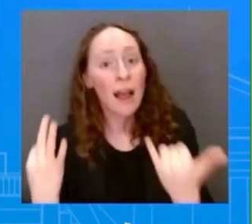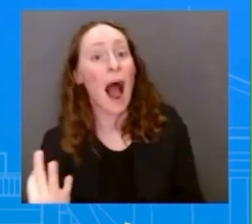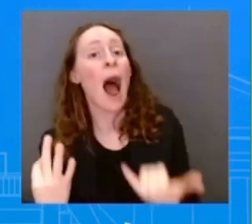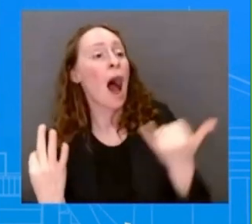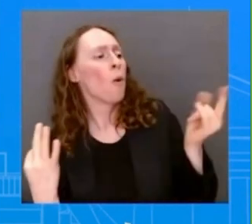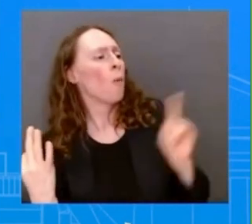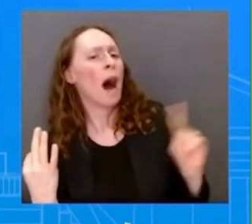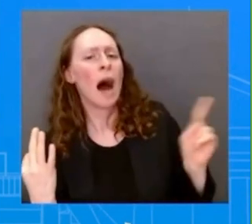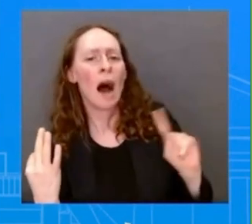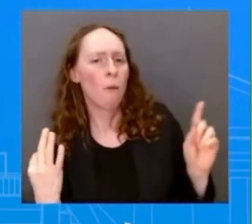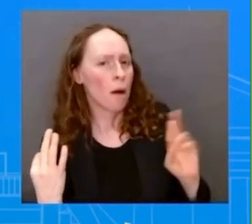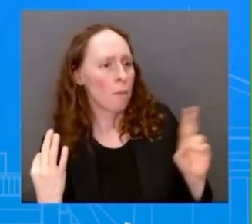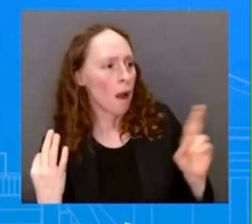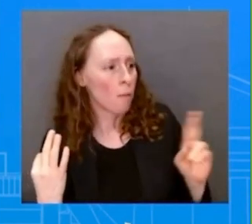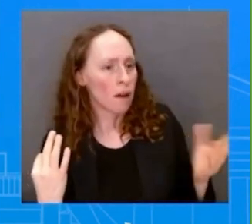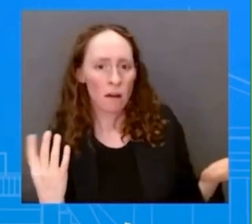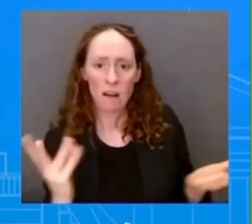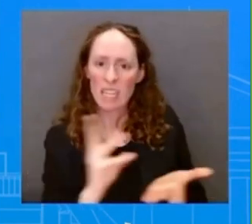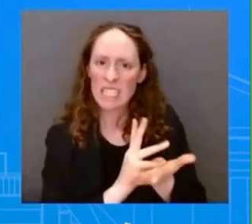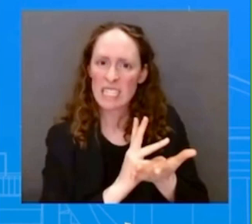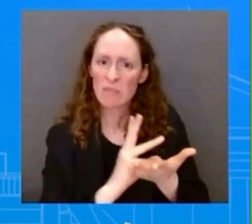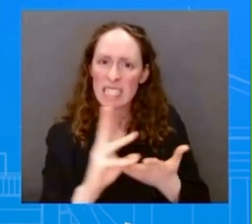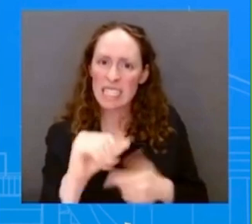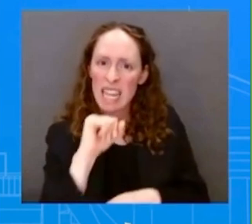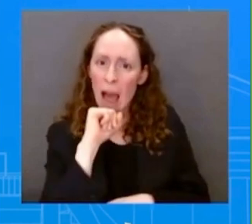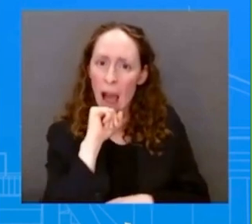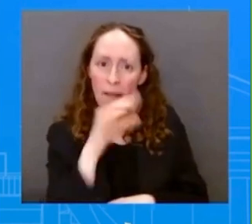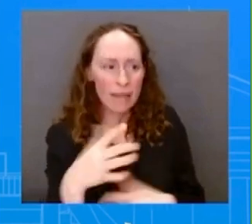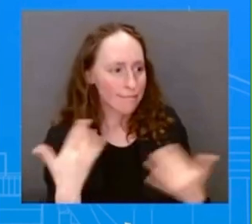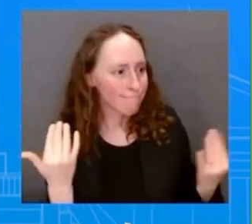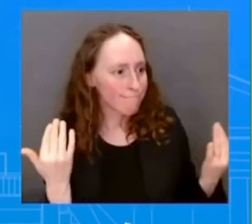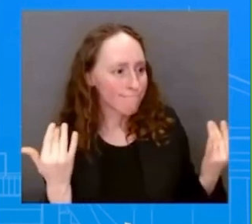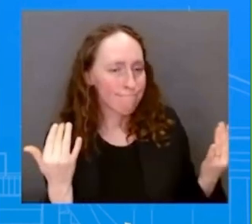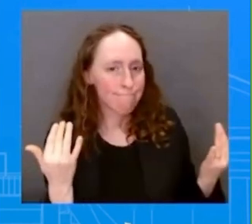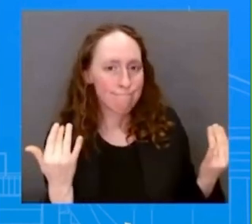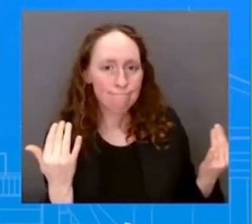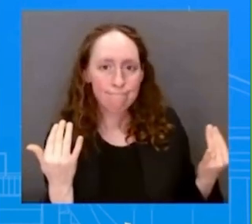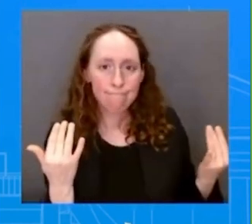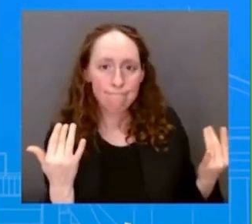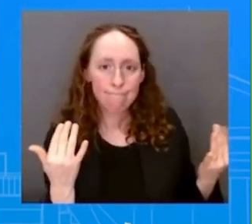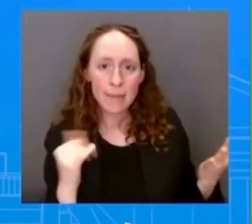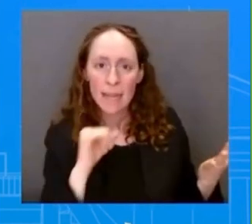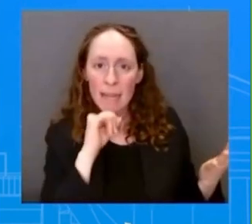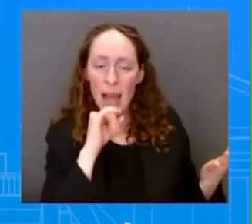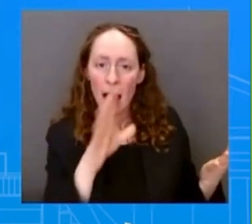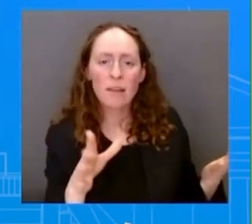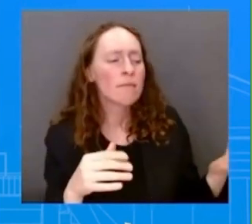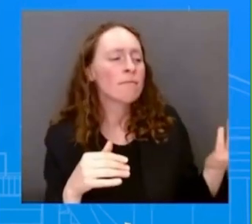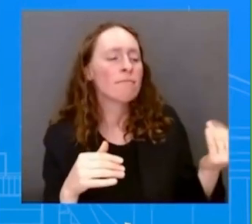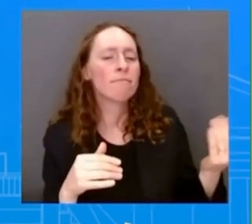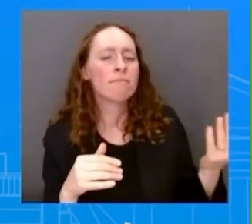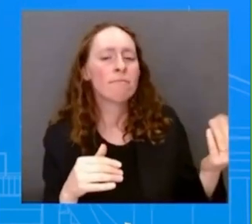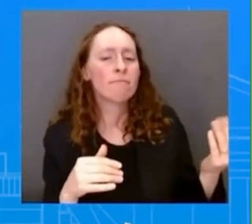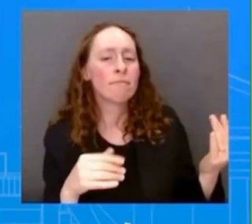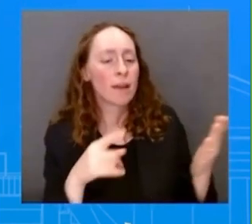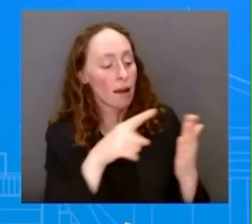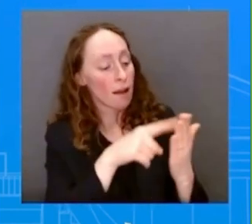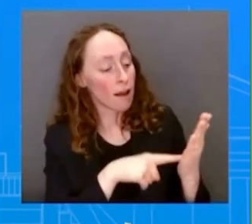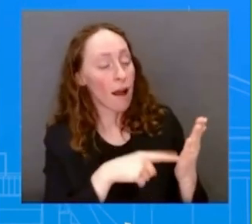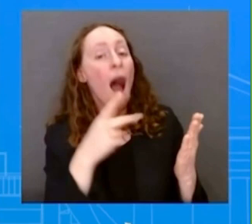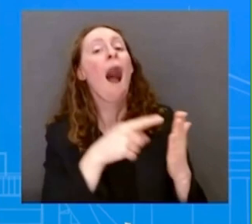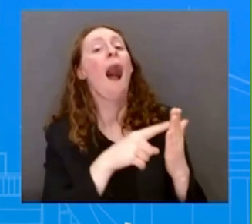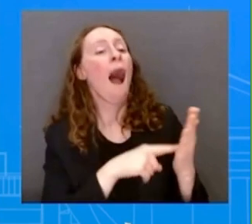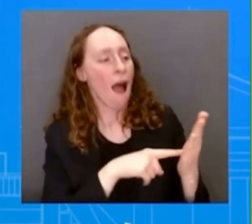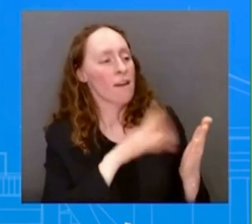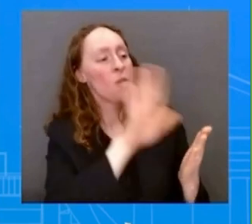value. Show me your budget, and I'll tell you what you what And so the President has done that. He's put forth a budget for the, for the next fiscal